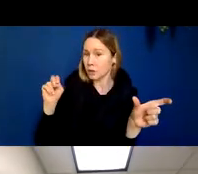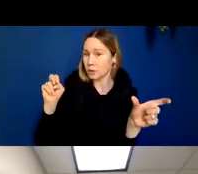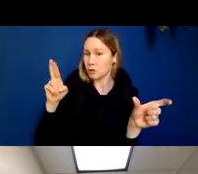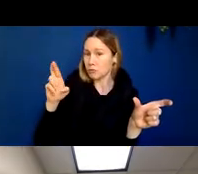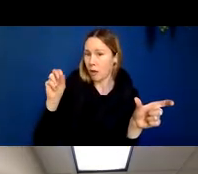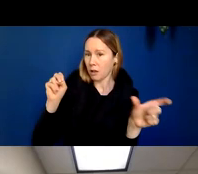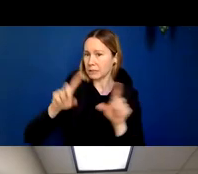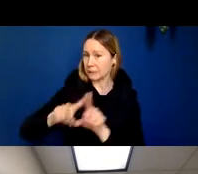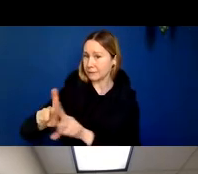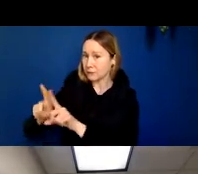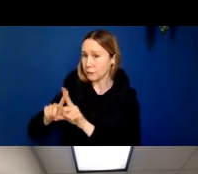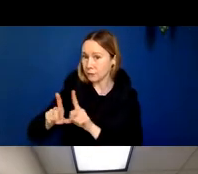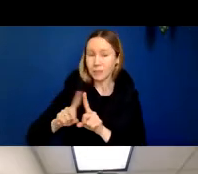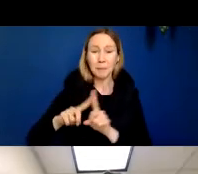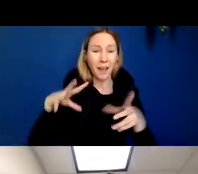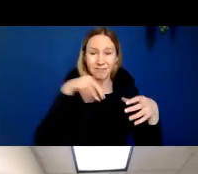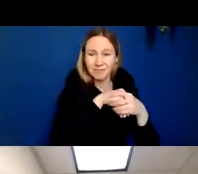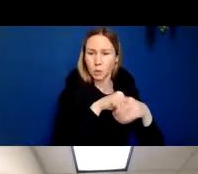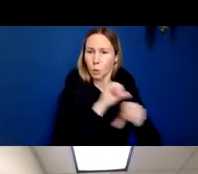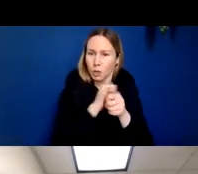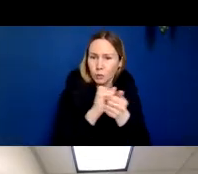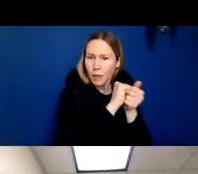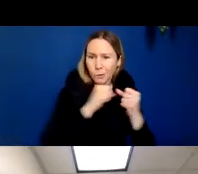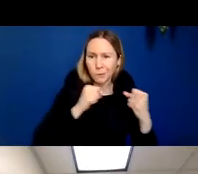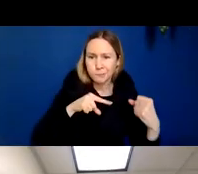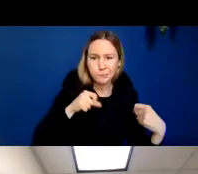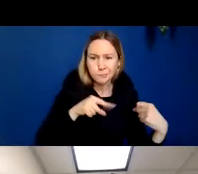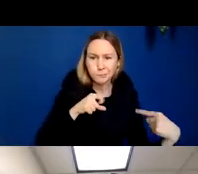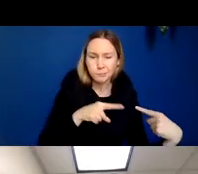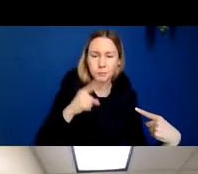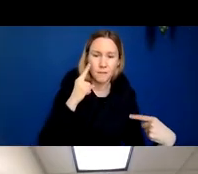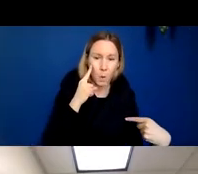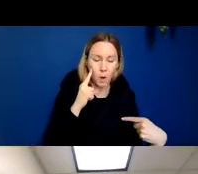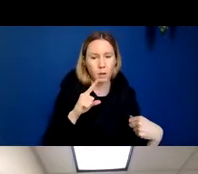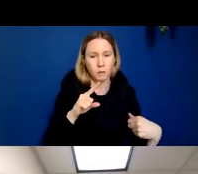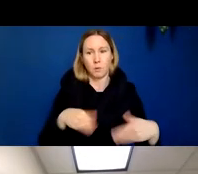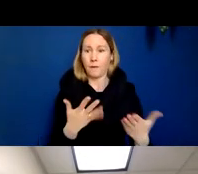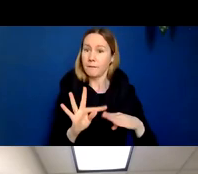the brain, they are actually working collaboratively to subserve a function.